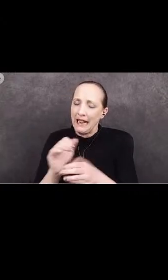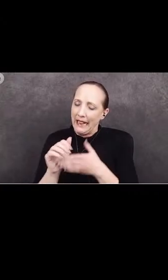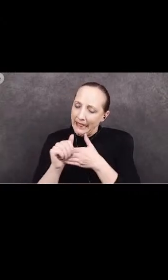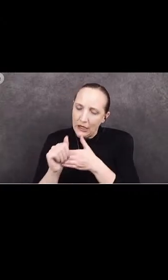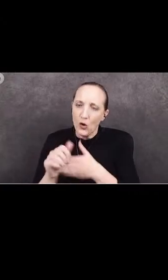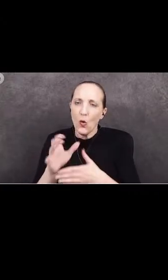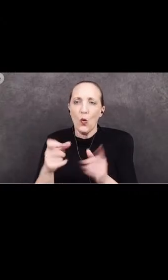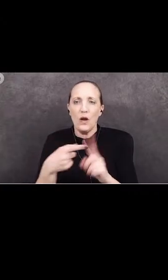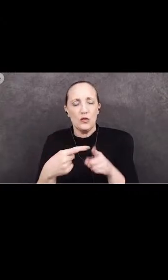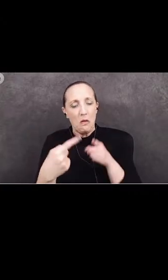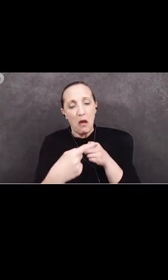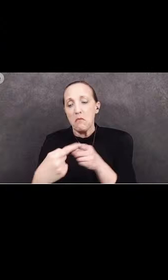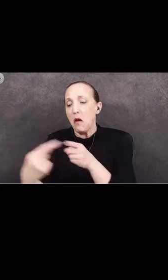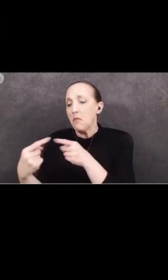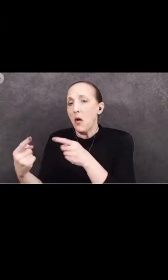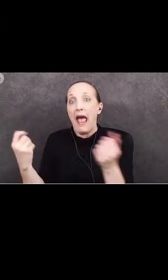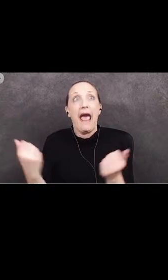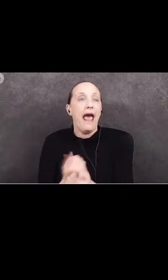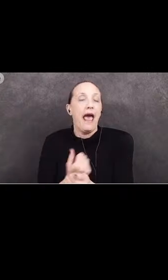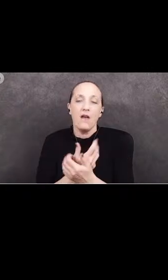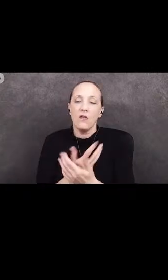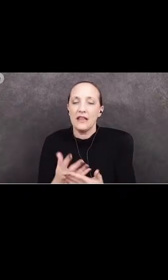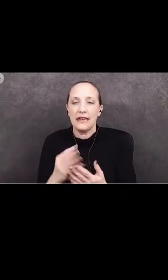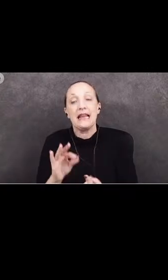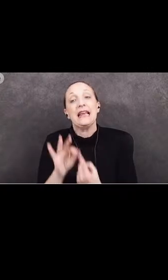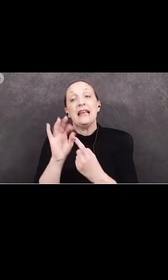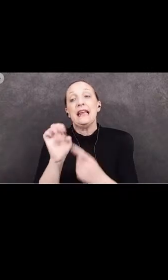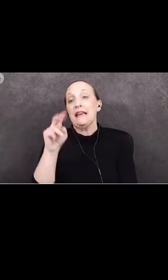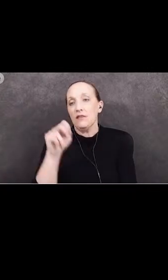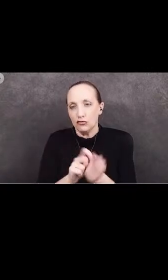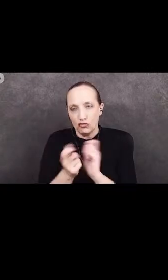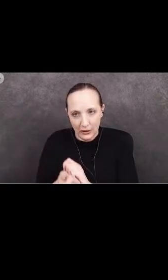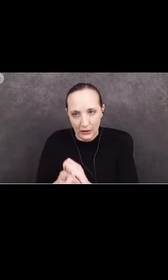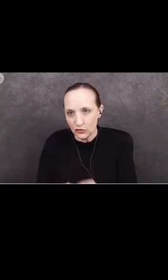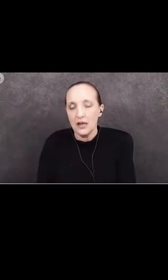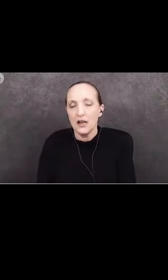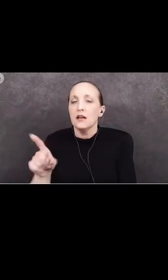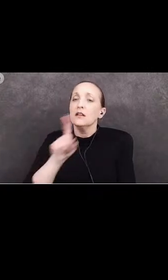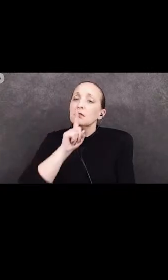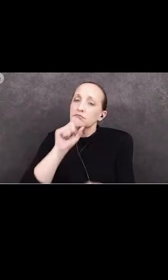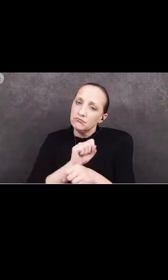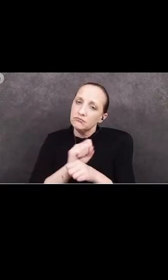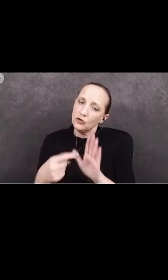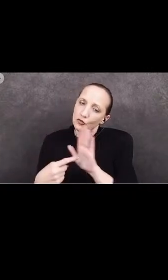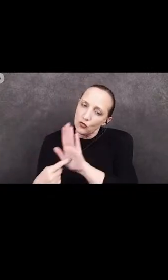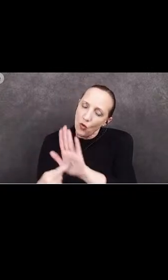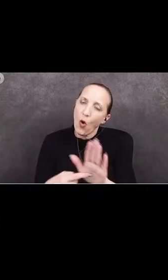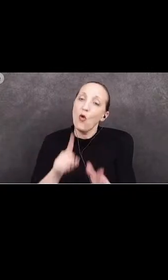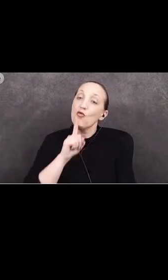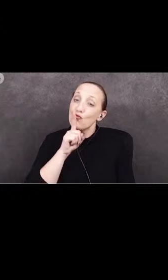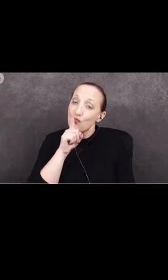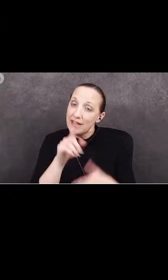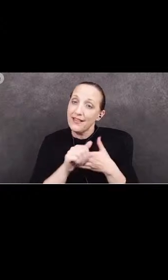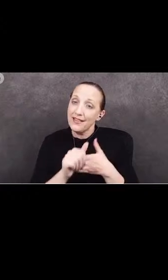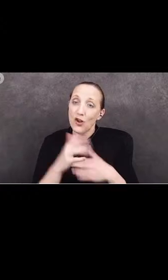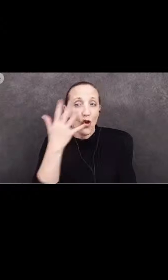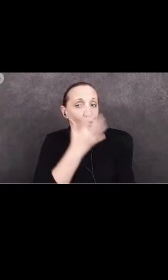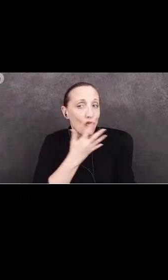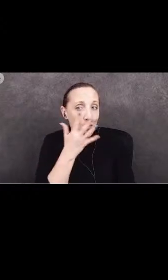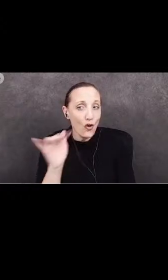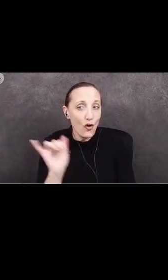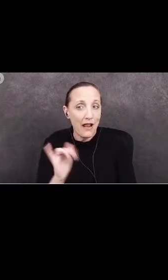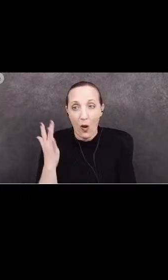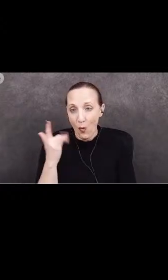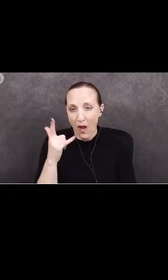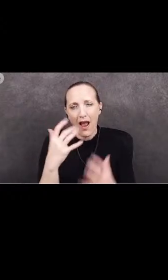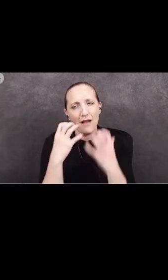who just want to oppose everything, especially when it comes to changes. She has truly demonstrated what world leadership looks like as she genuinely cares about